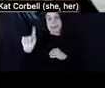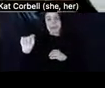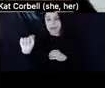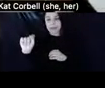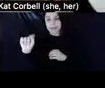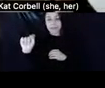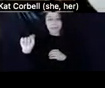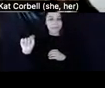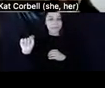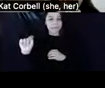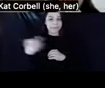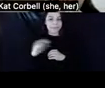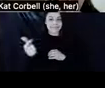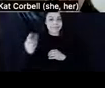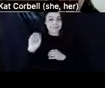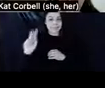Or back over.